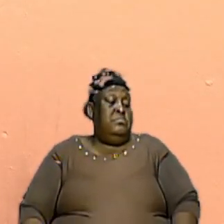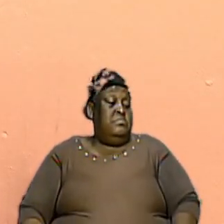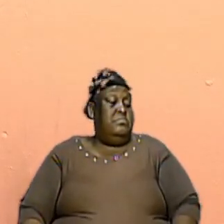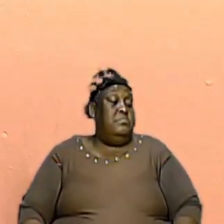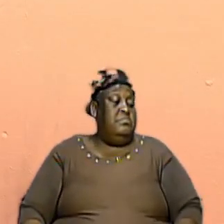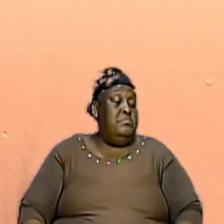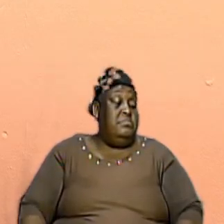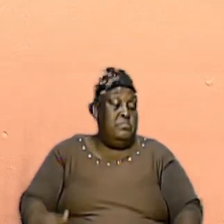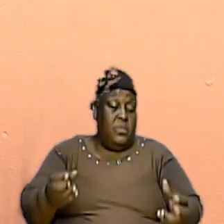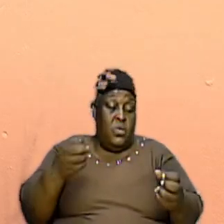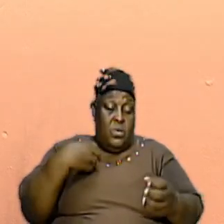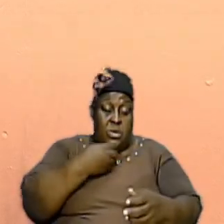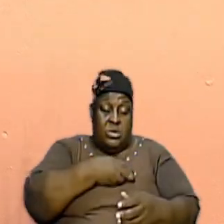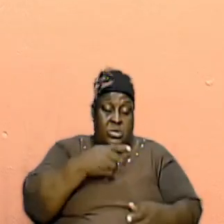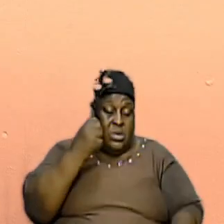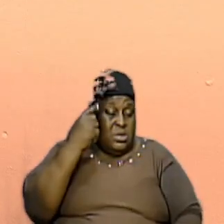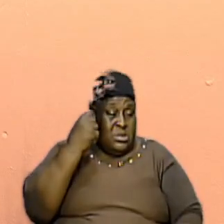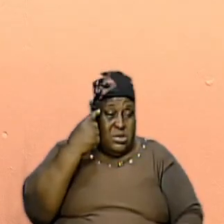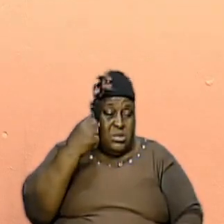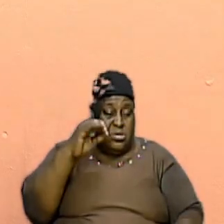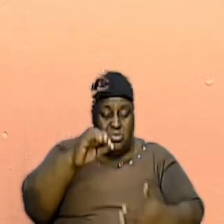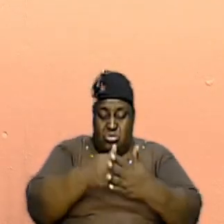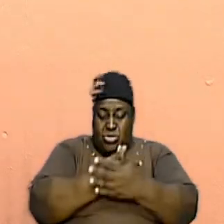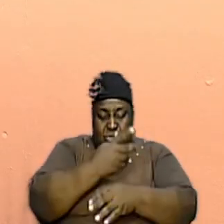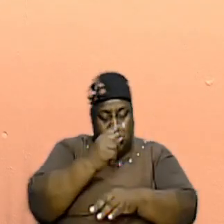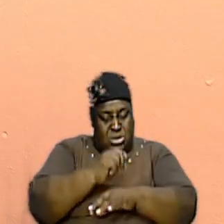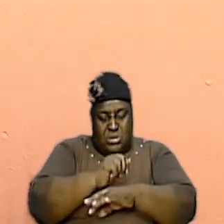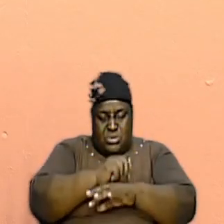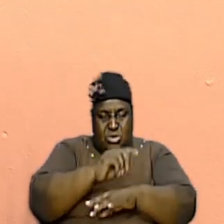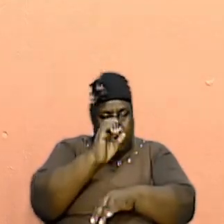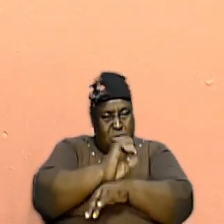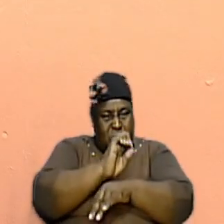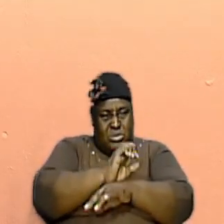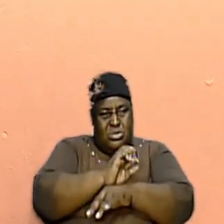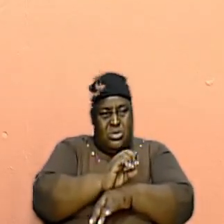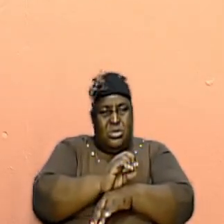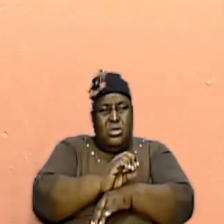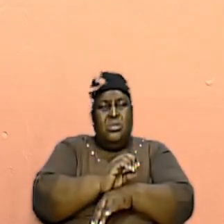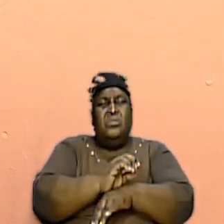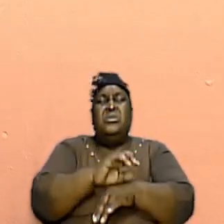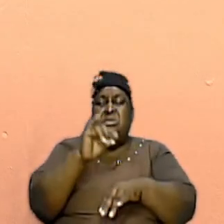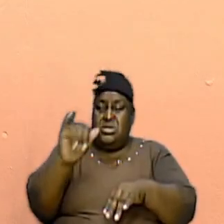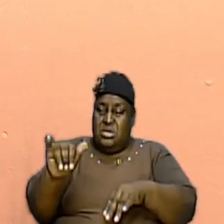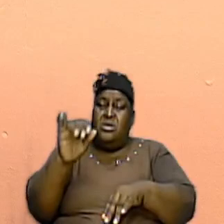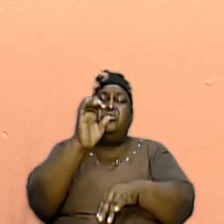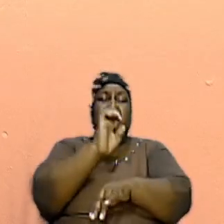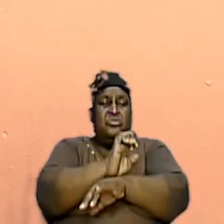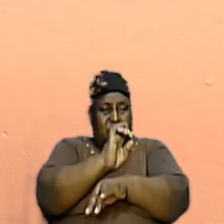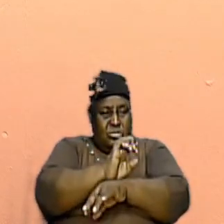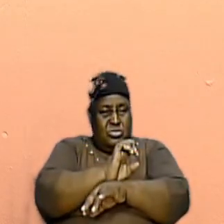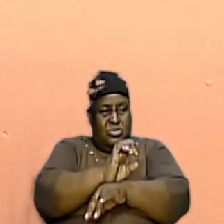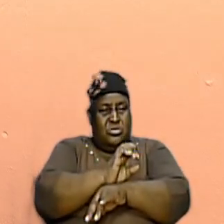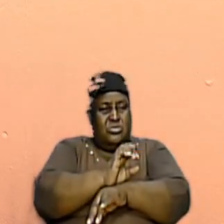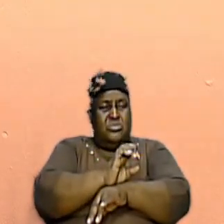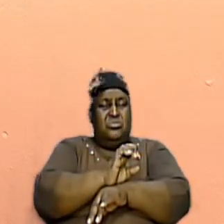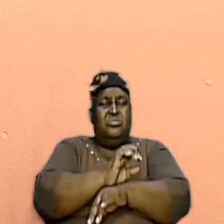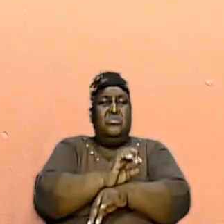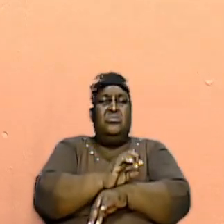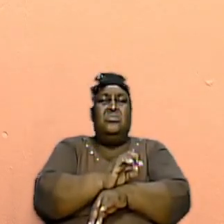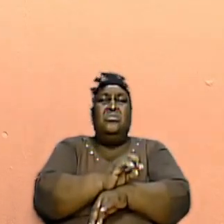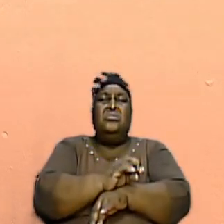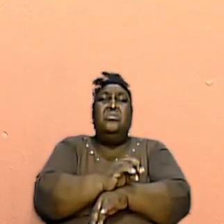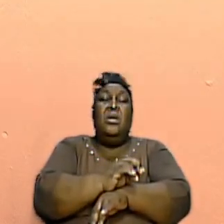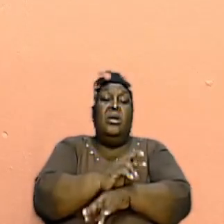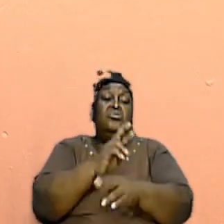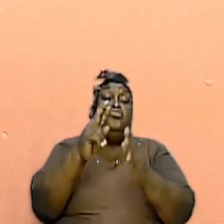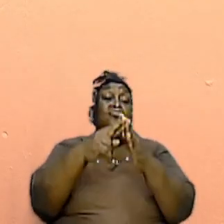that. It wasn't a New Testament church, but it was still the church. And therefore, if you notice, it had its